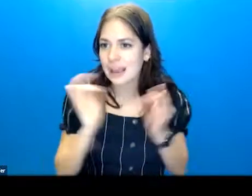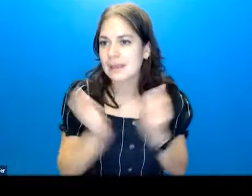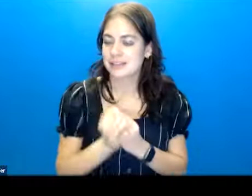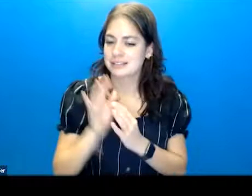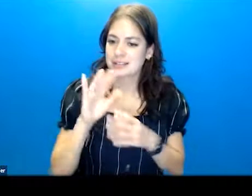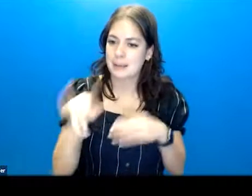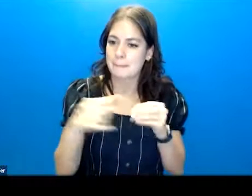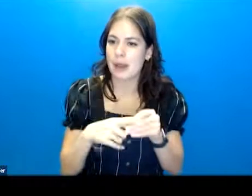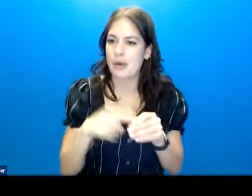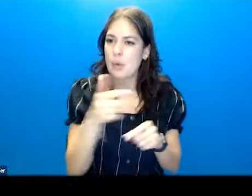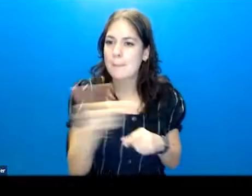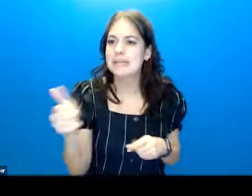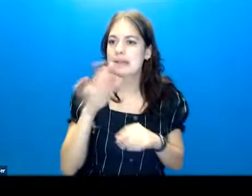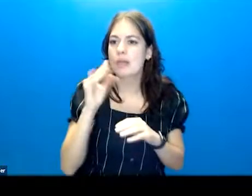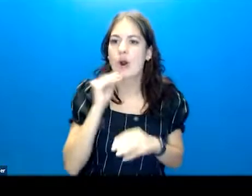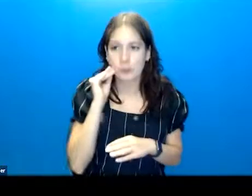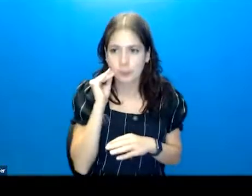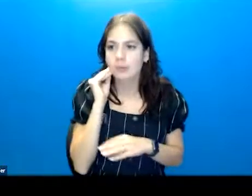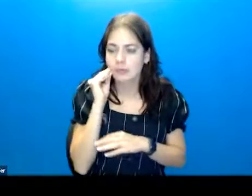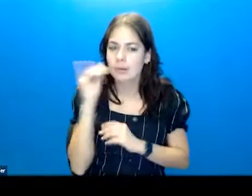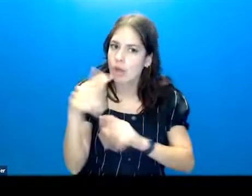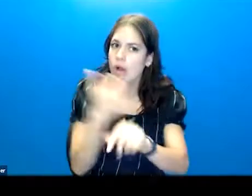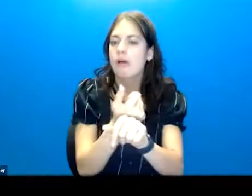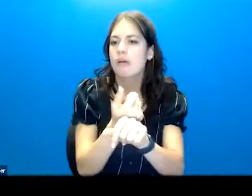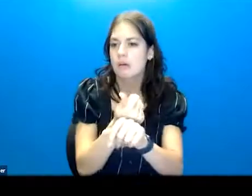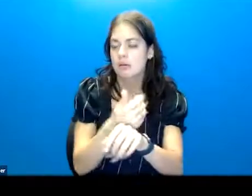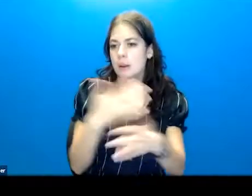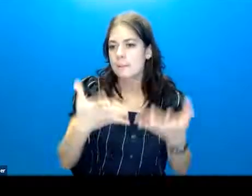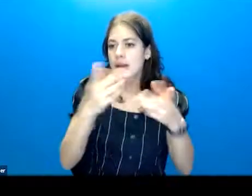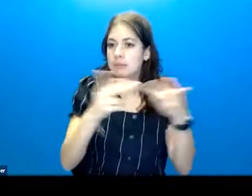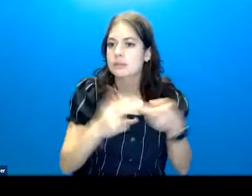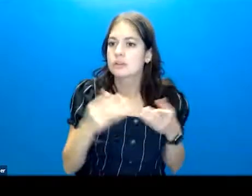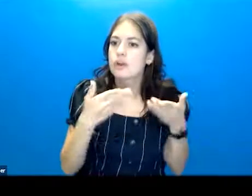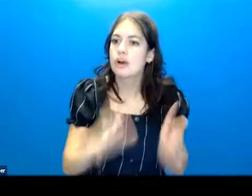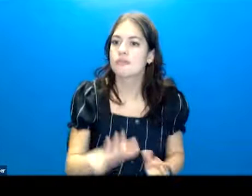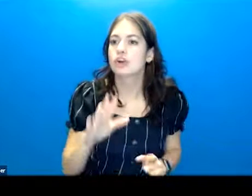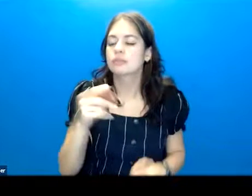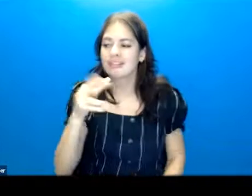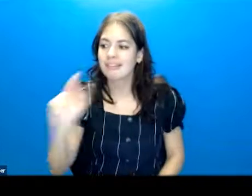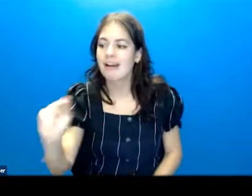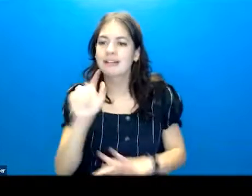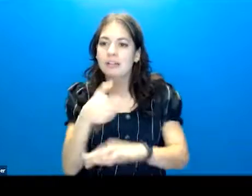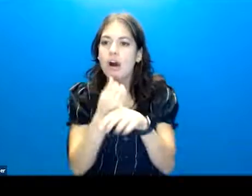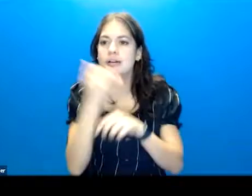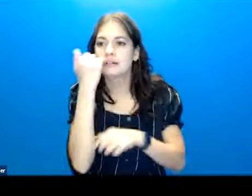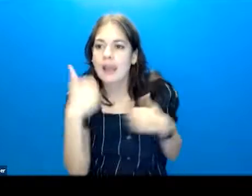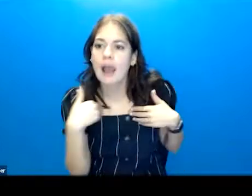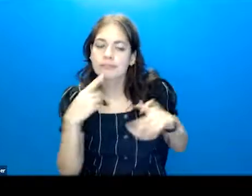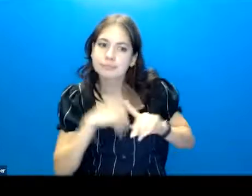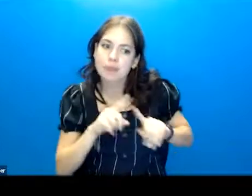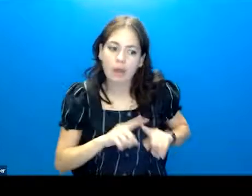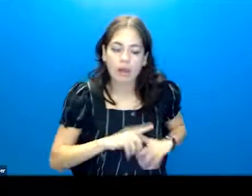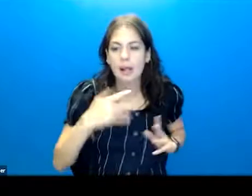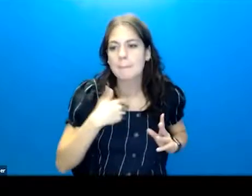weapons in the home. You know, many places offer gun locks. You know, if folks have multiple guns,